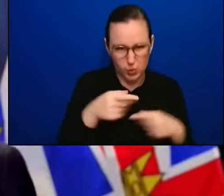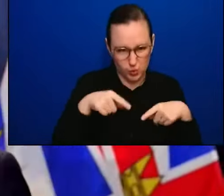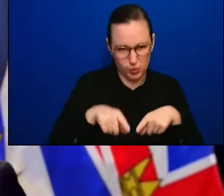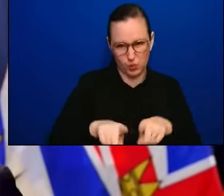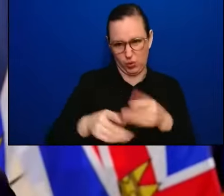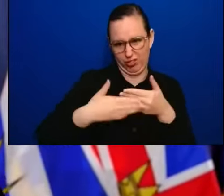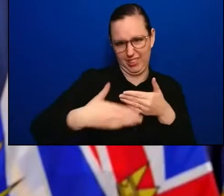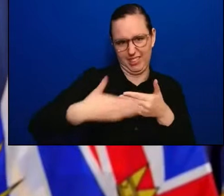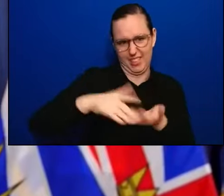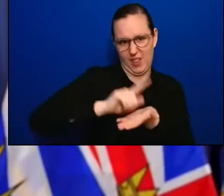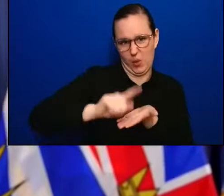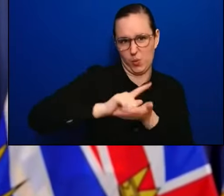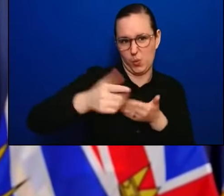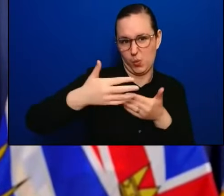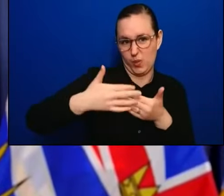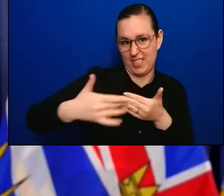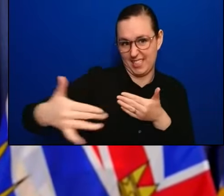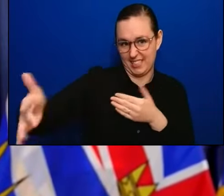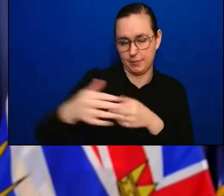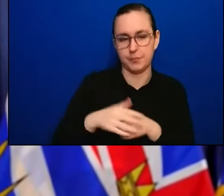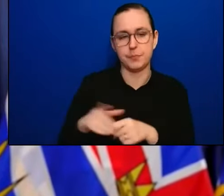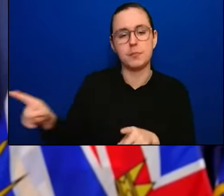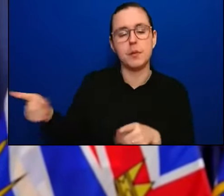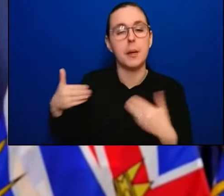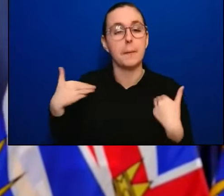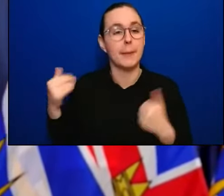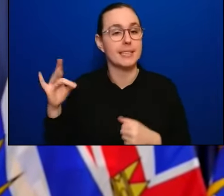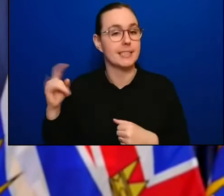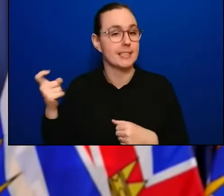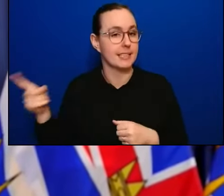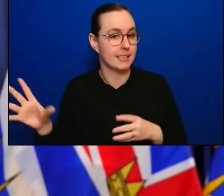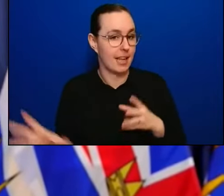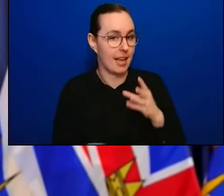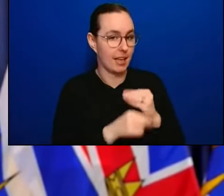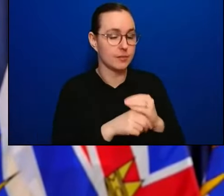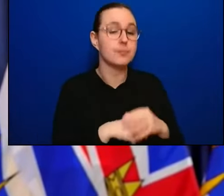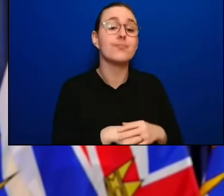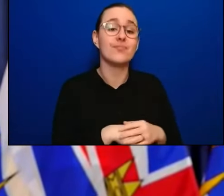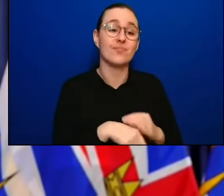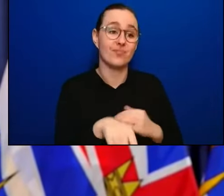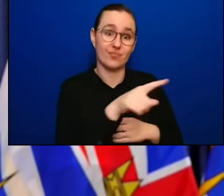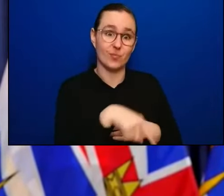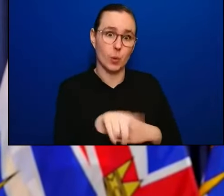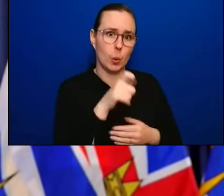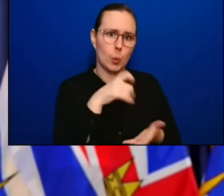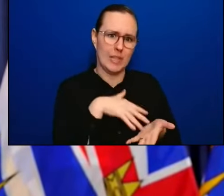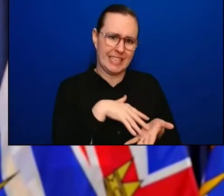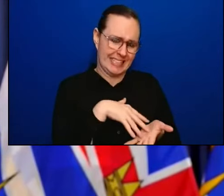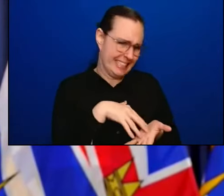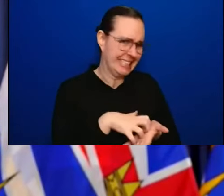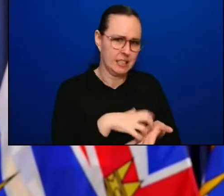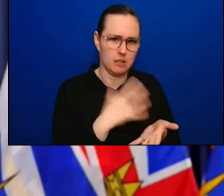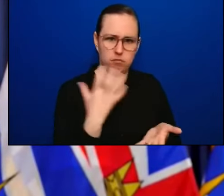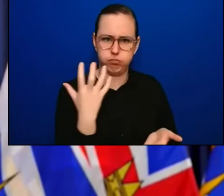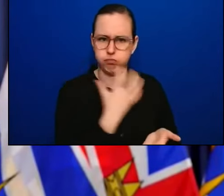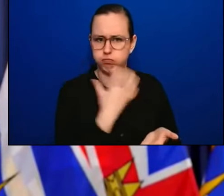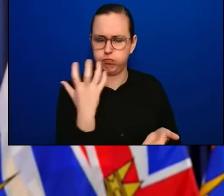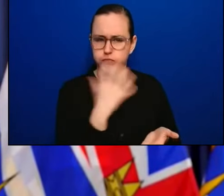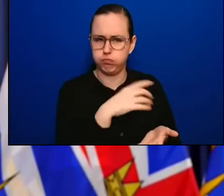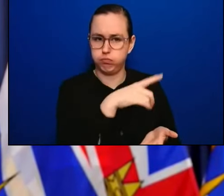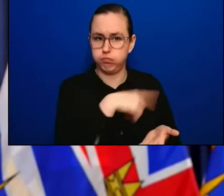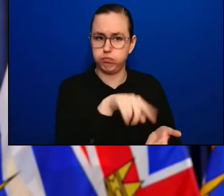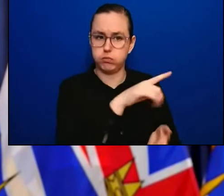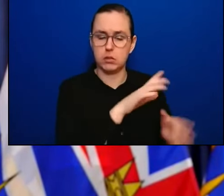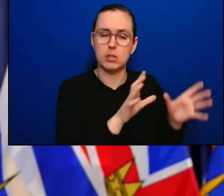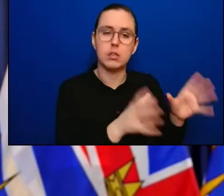I just want to note on the issue of those most vulnerable, but I think one of the things that public